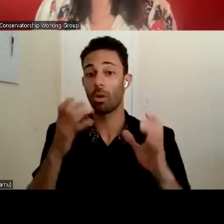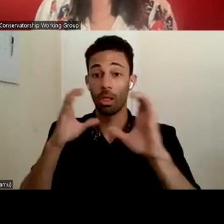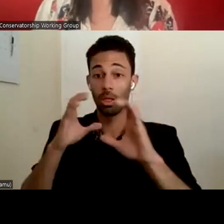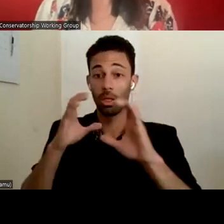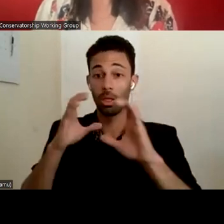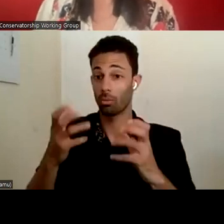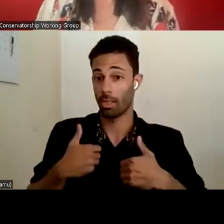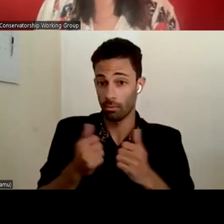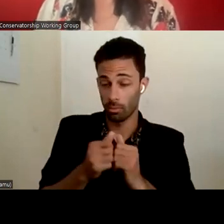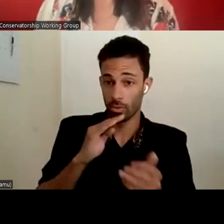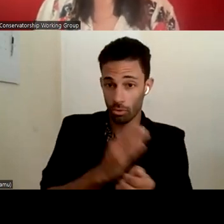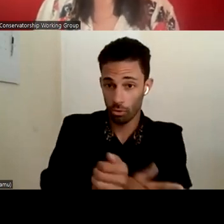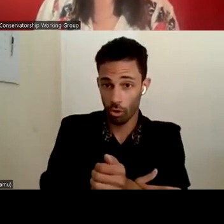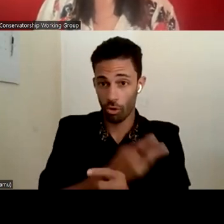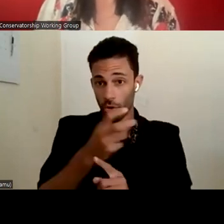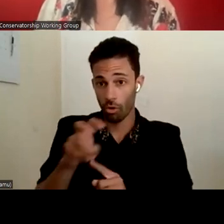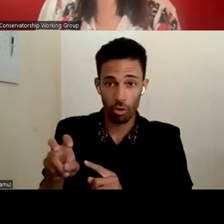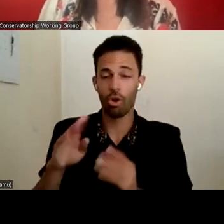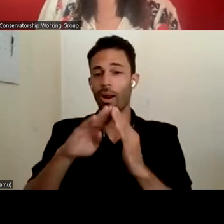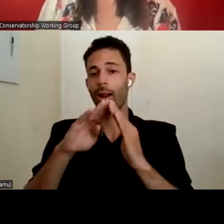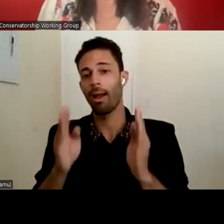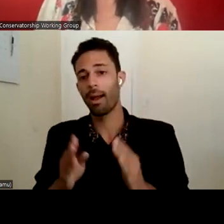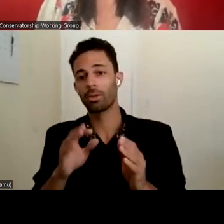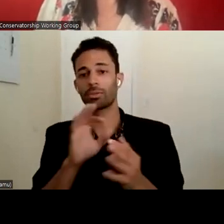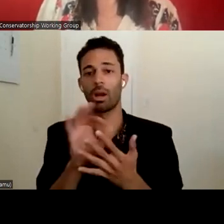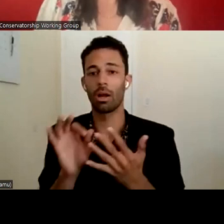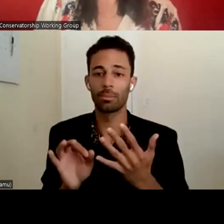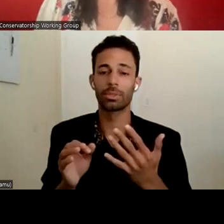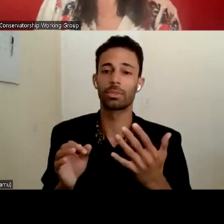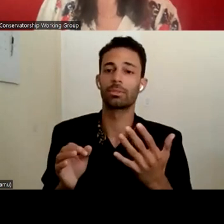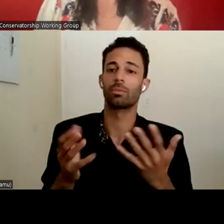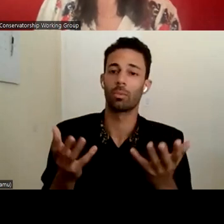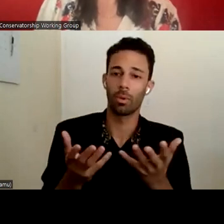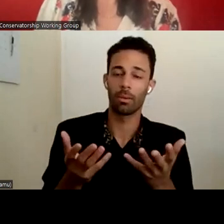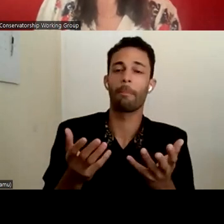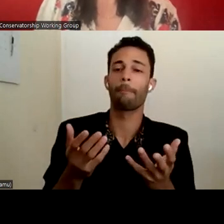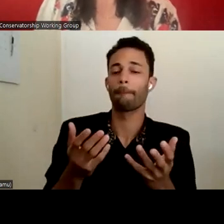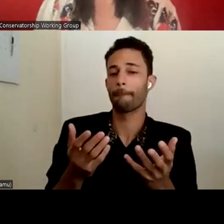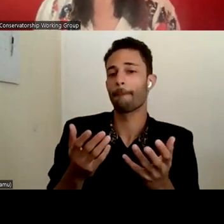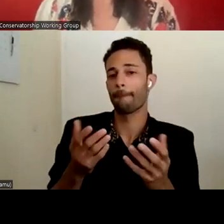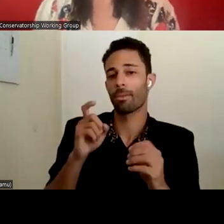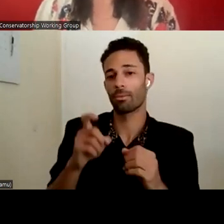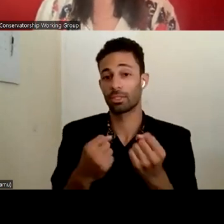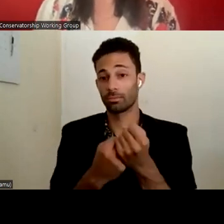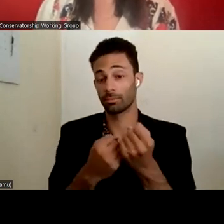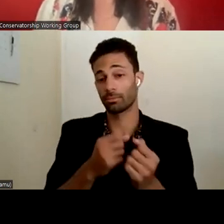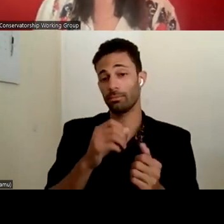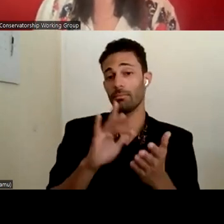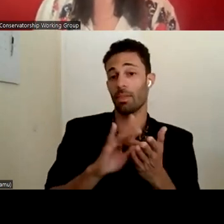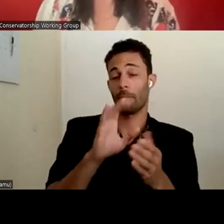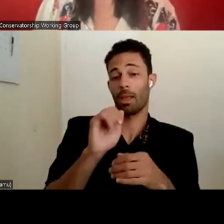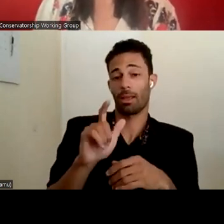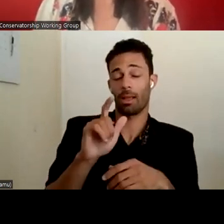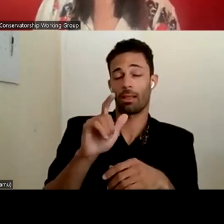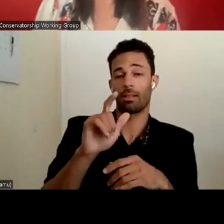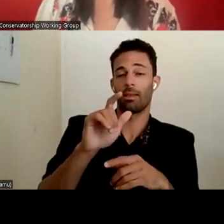your daughter? Do you want, you know, what housing options and looking to see if we need to work to support with, um, a medical IHSS application, or if we need